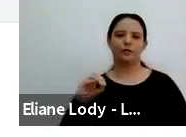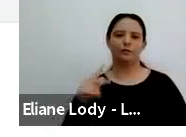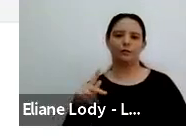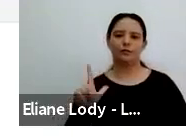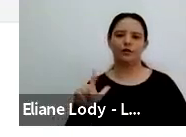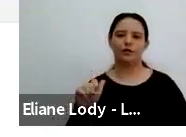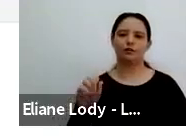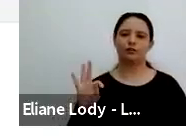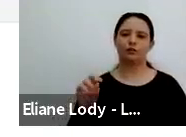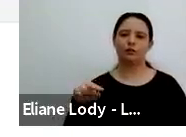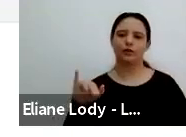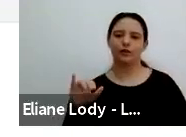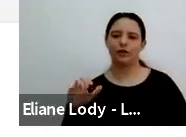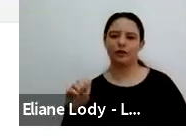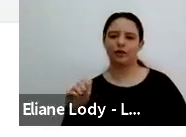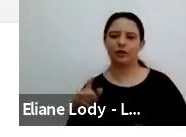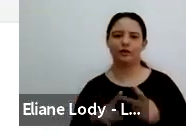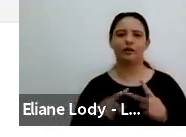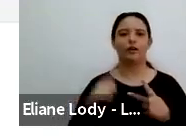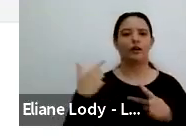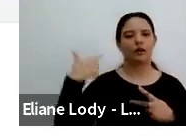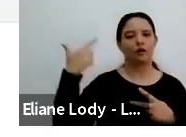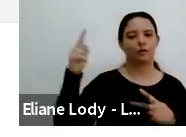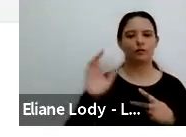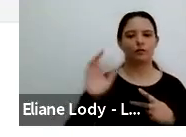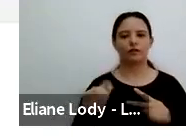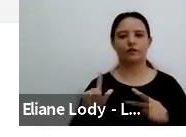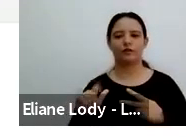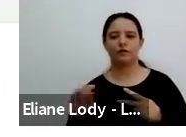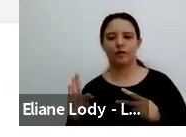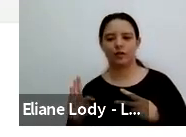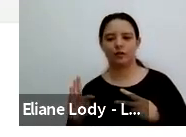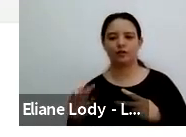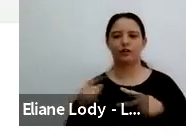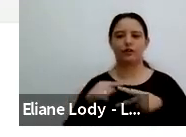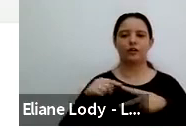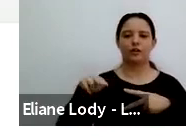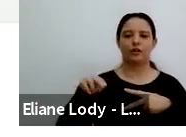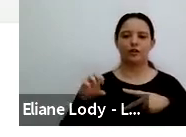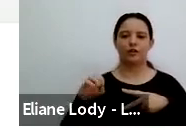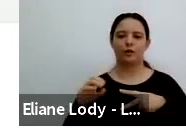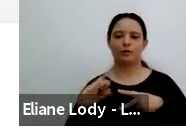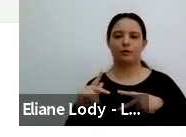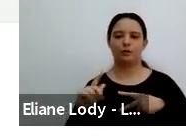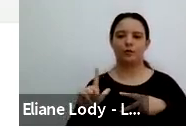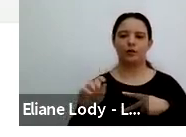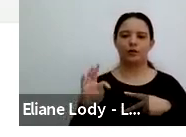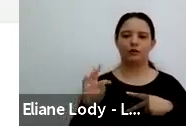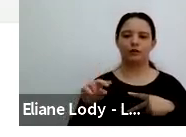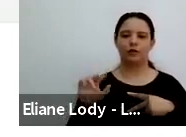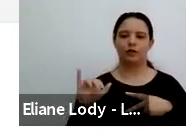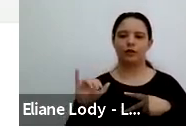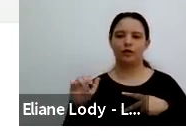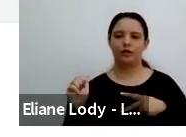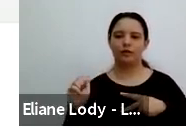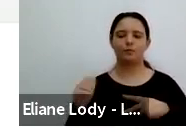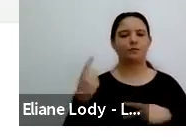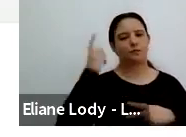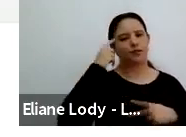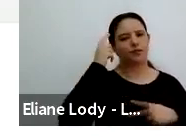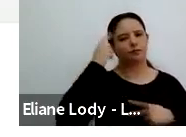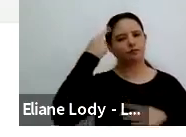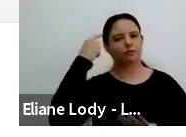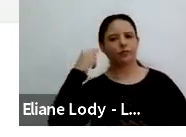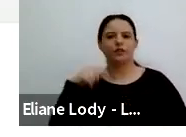Neoplatonic accounts are idealized and purified, desituated, disembodied, and dehistoricized,